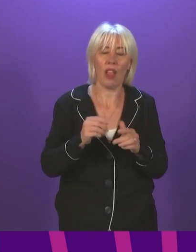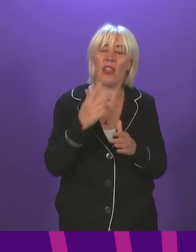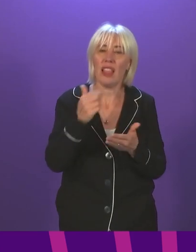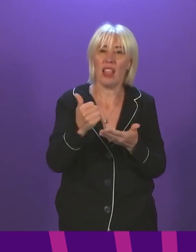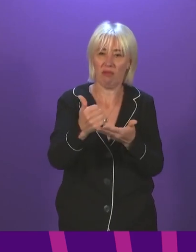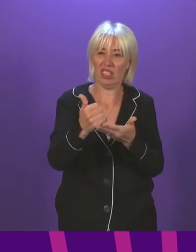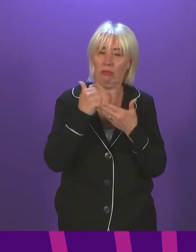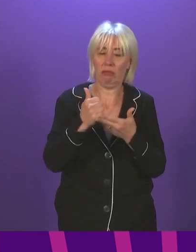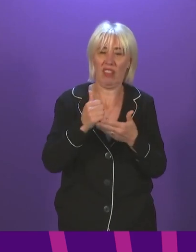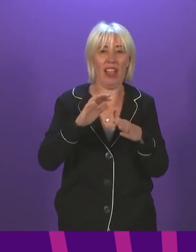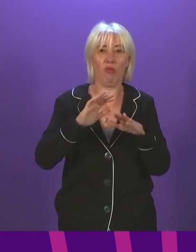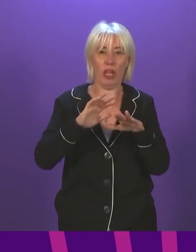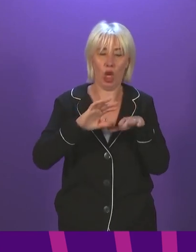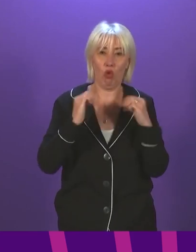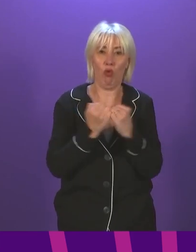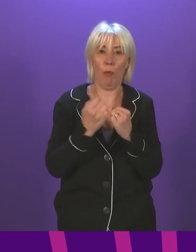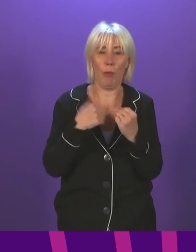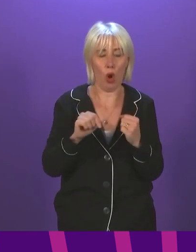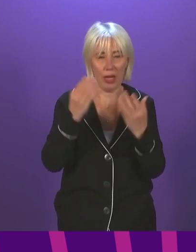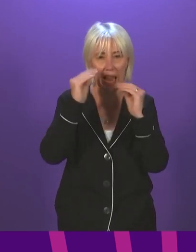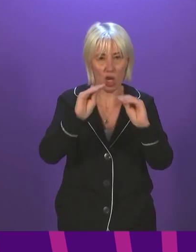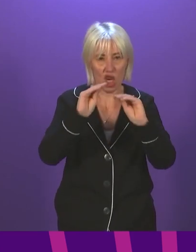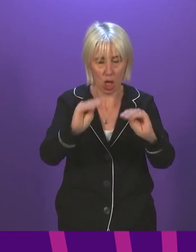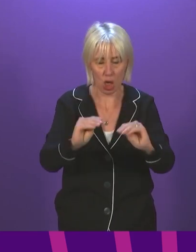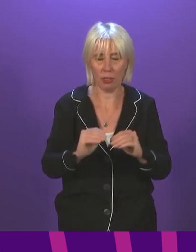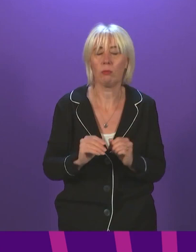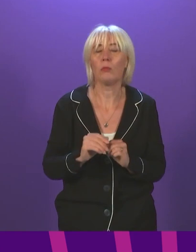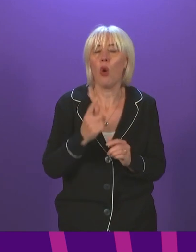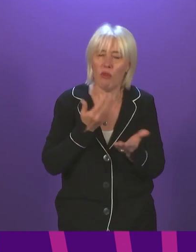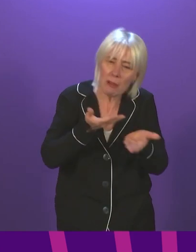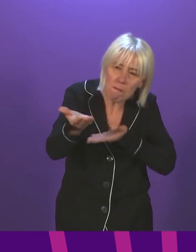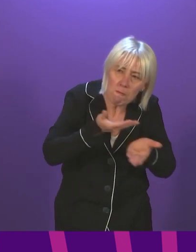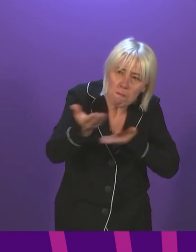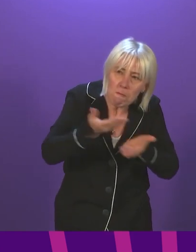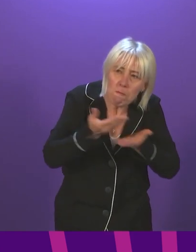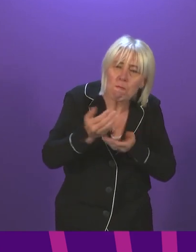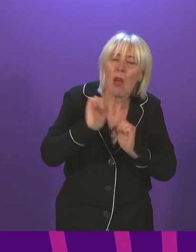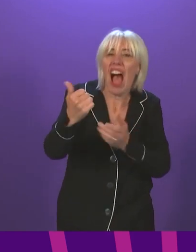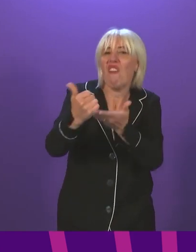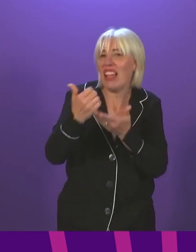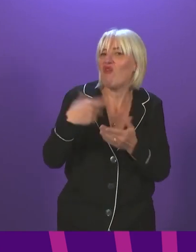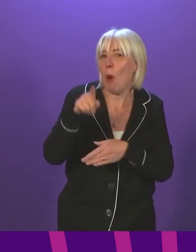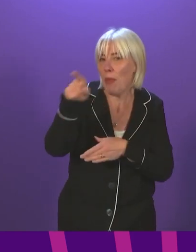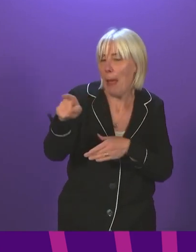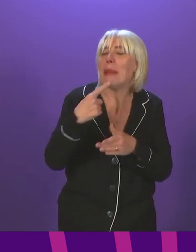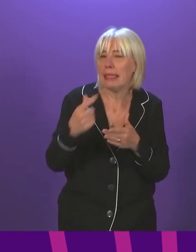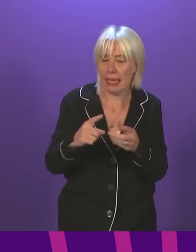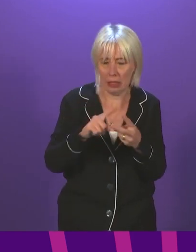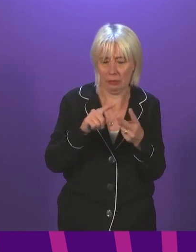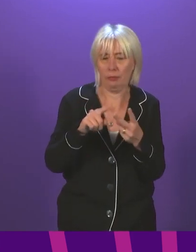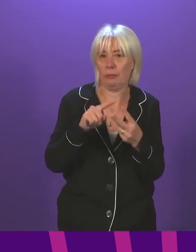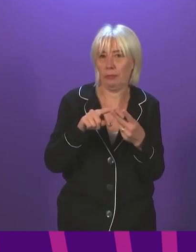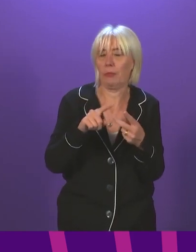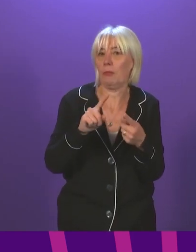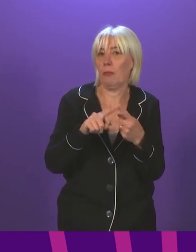and I want to take the opportunity today to highlight two points arising from that advice. First, we indicated